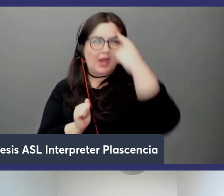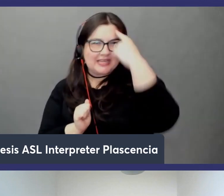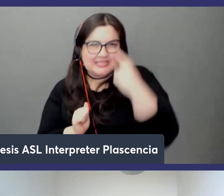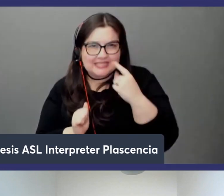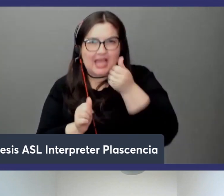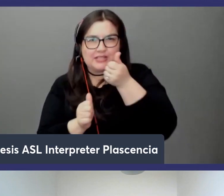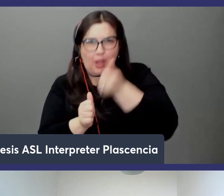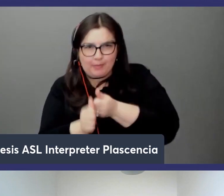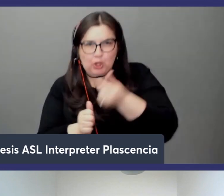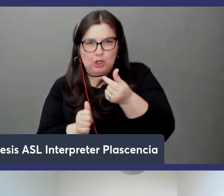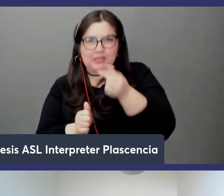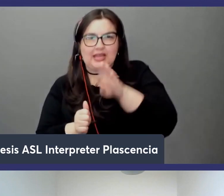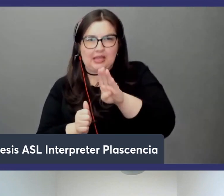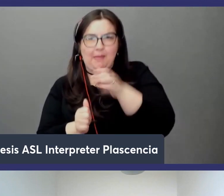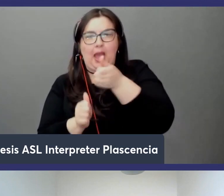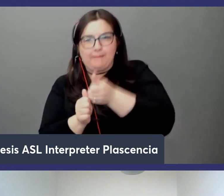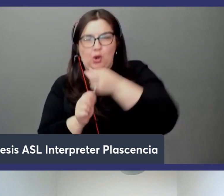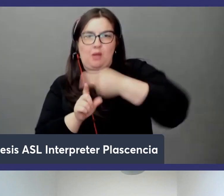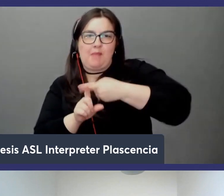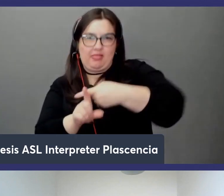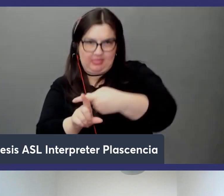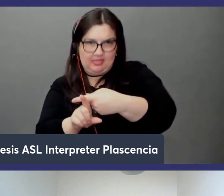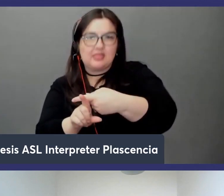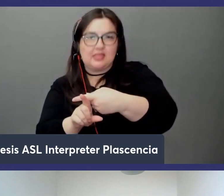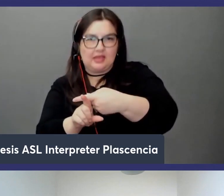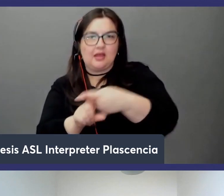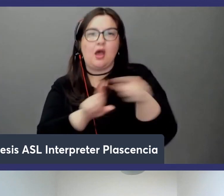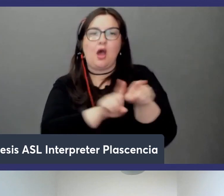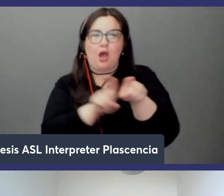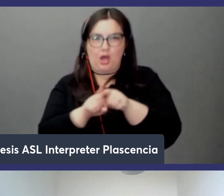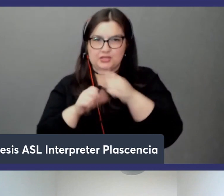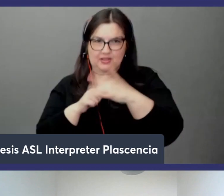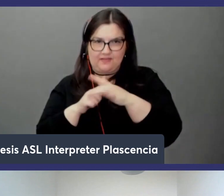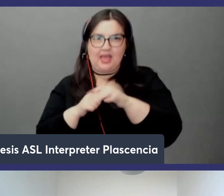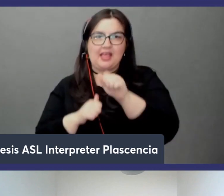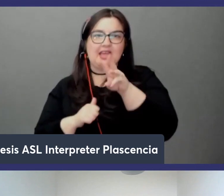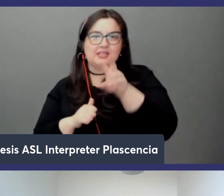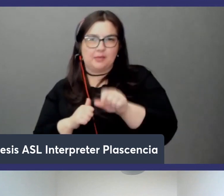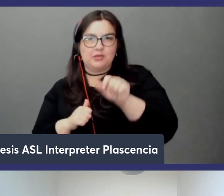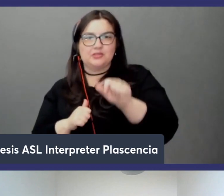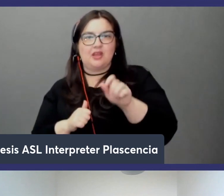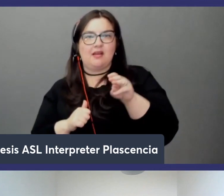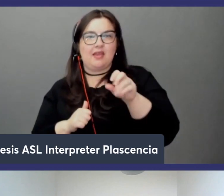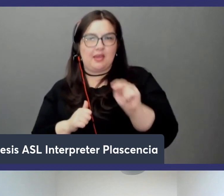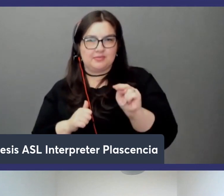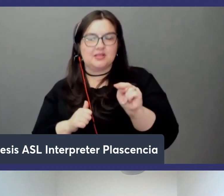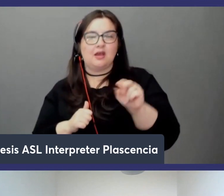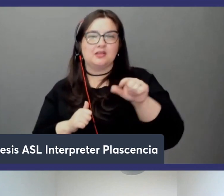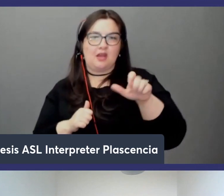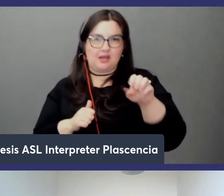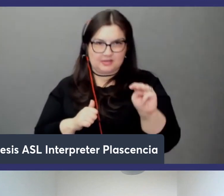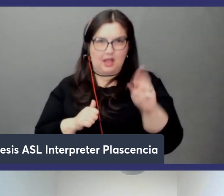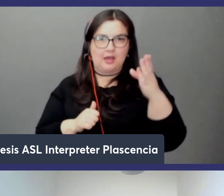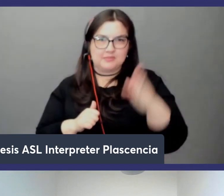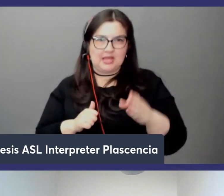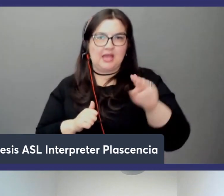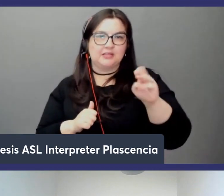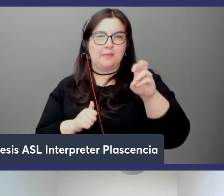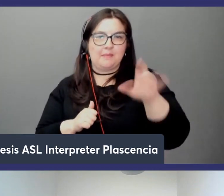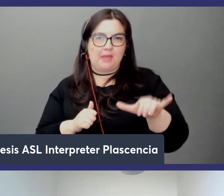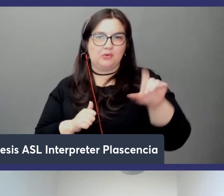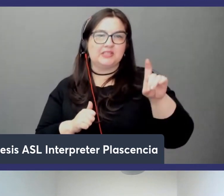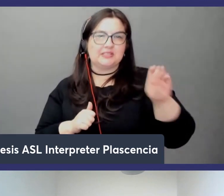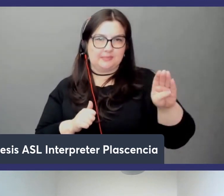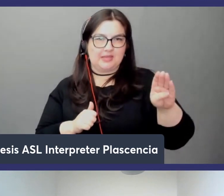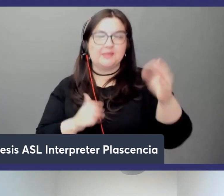month uh so that is uh also available on aws.amazon.com slash memory db in terms of cost though you know as i was